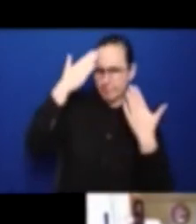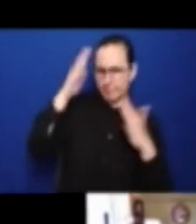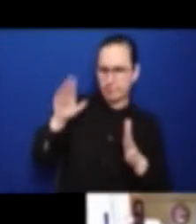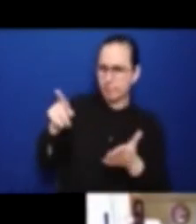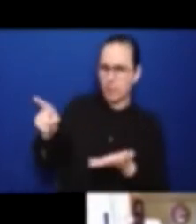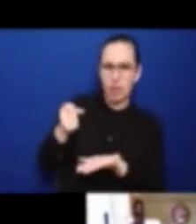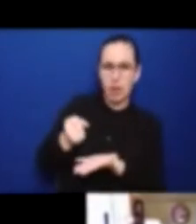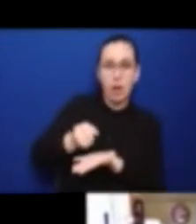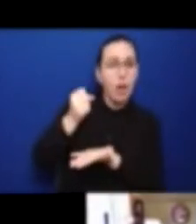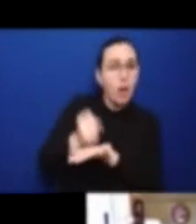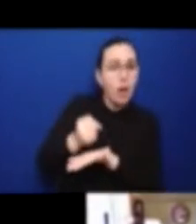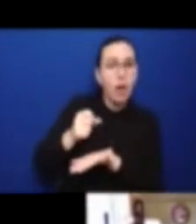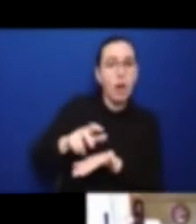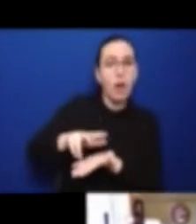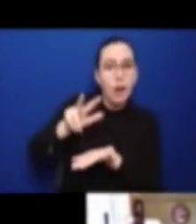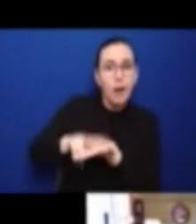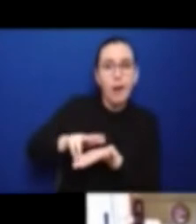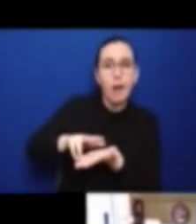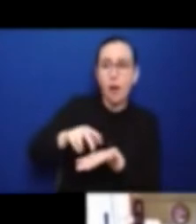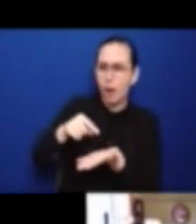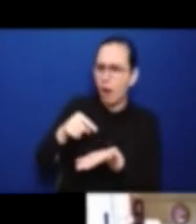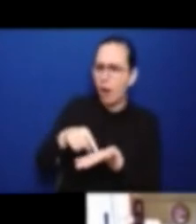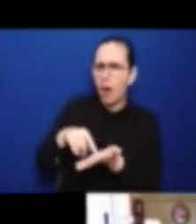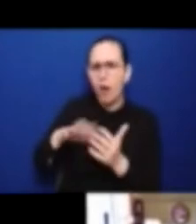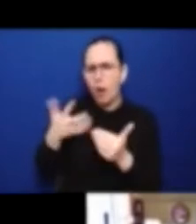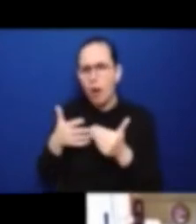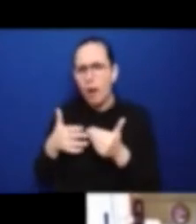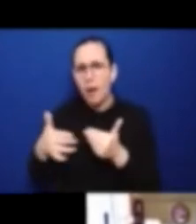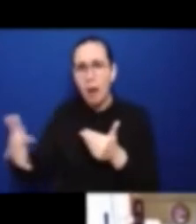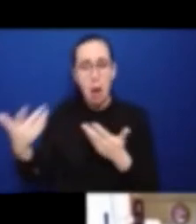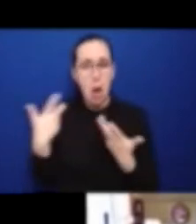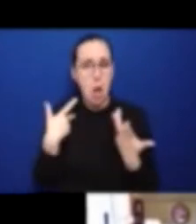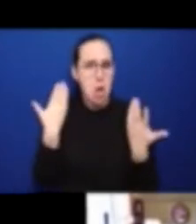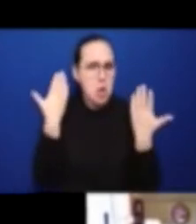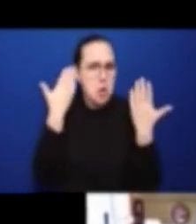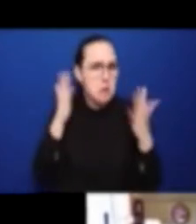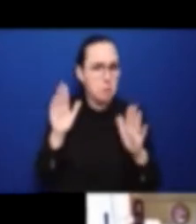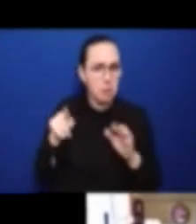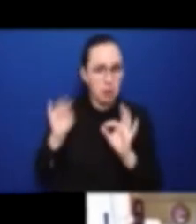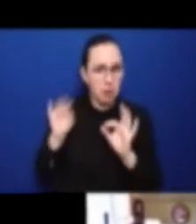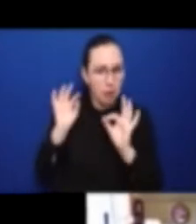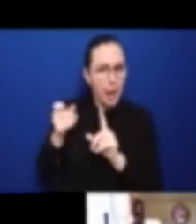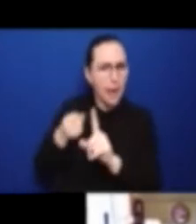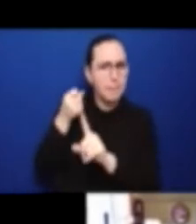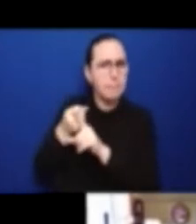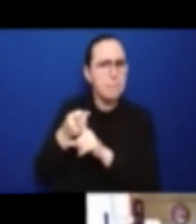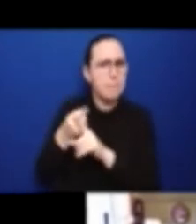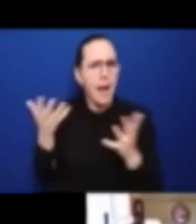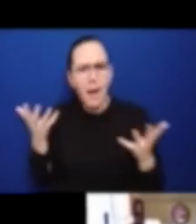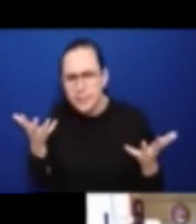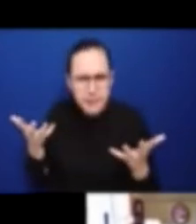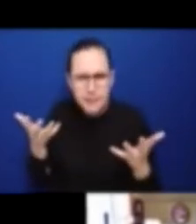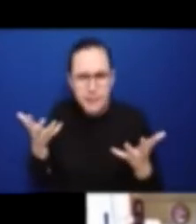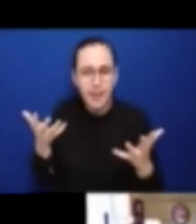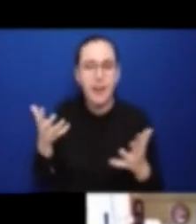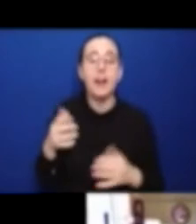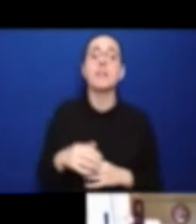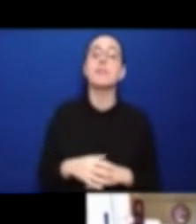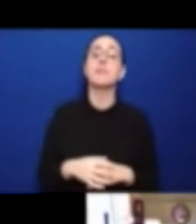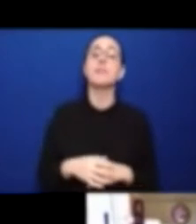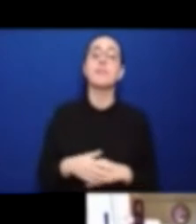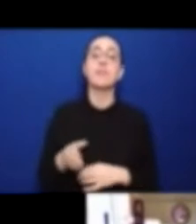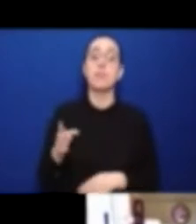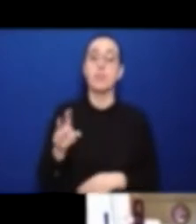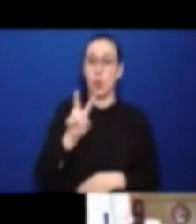And I had even less idea 20 years ago when the government of Mexico moved the motion in the General